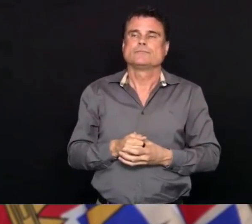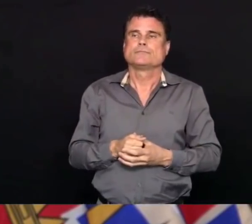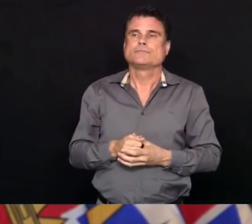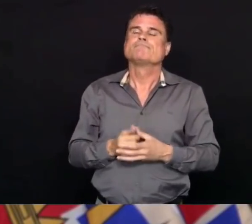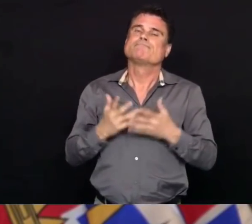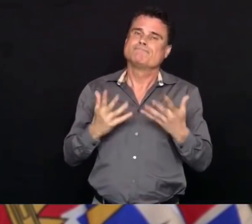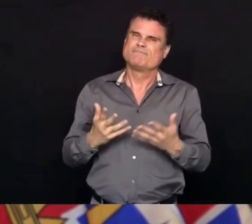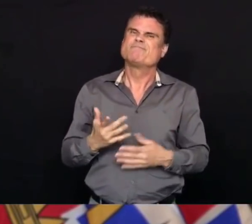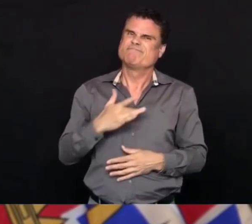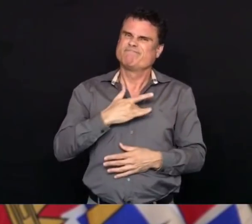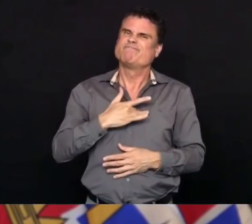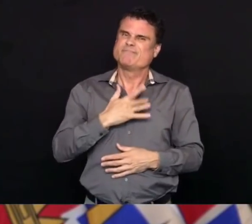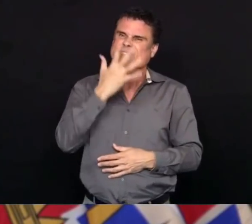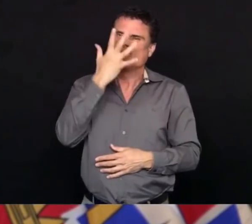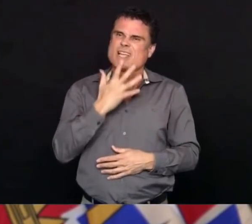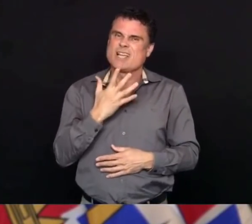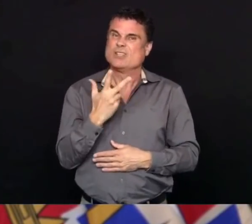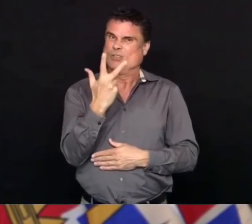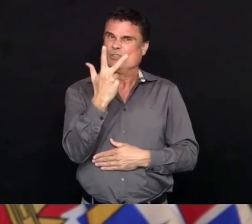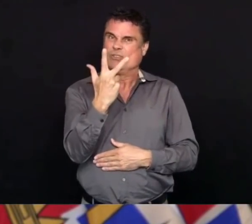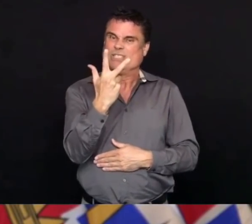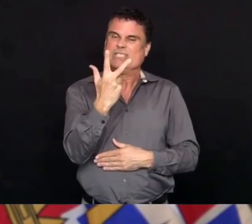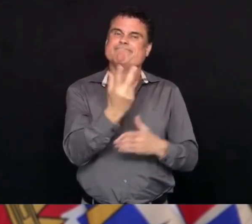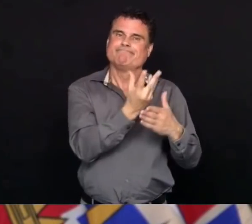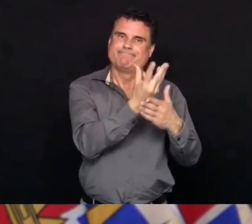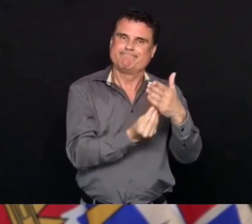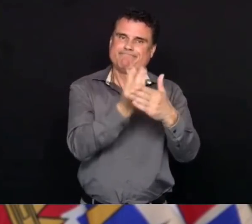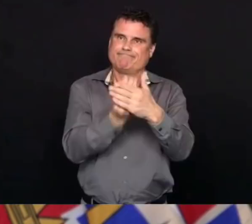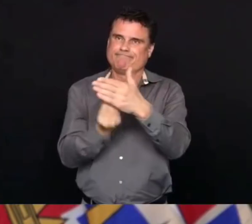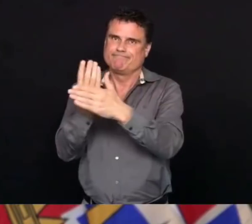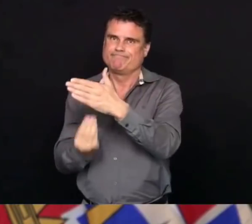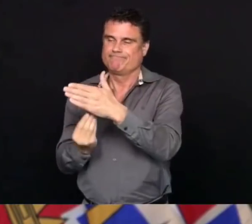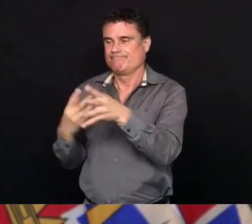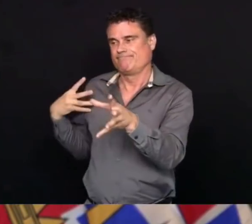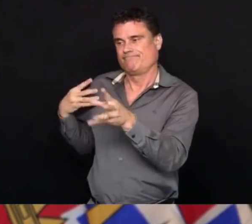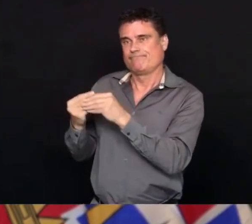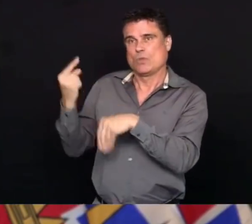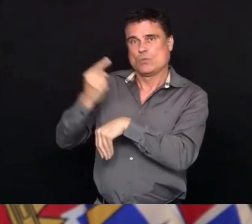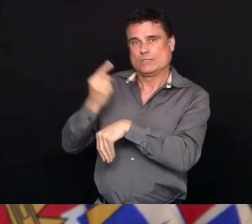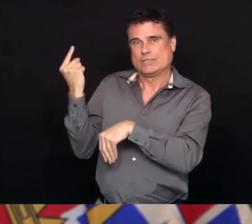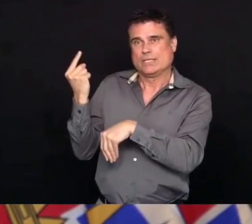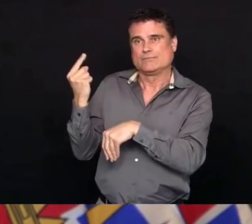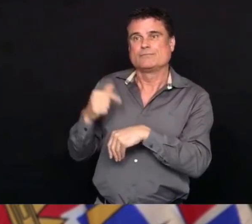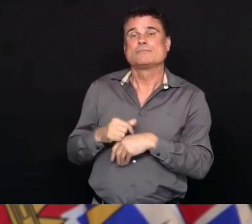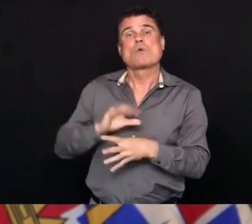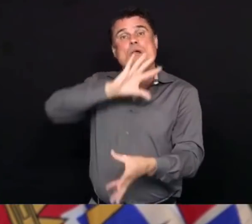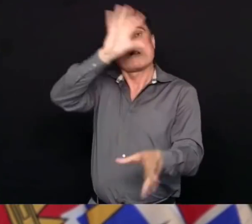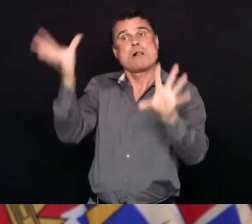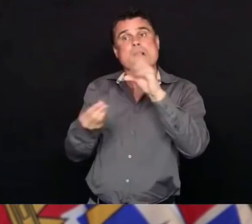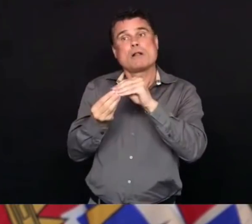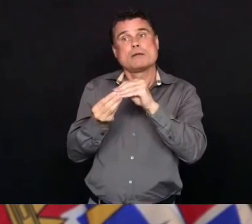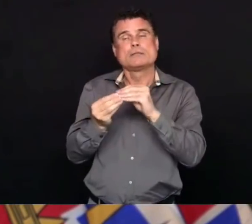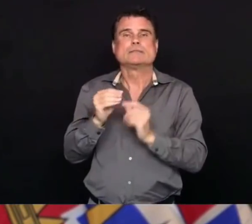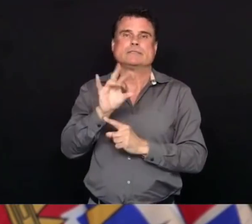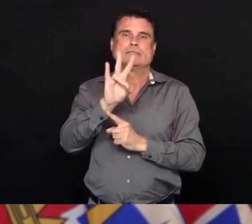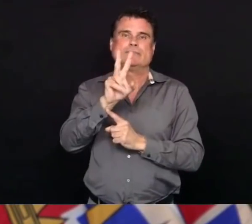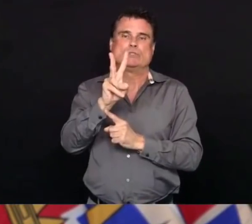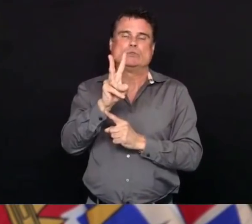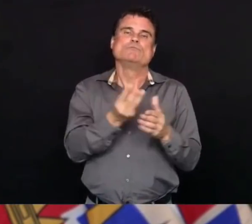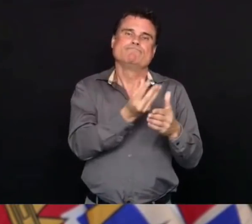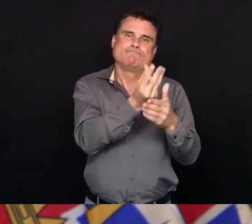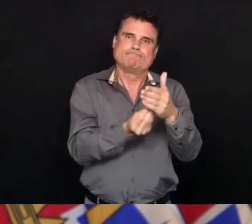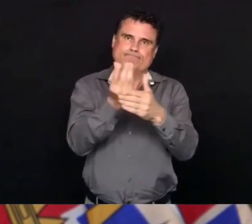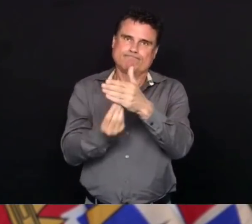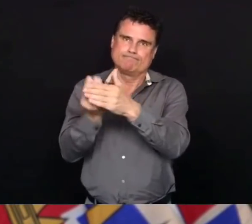who have died from COVID-19 in BC to 72. All three of these were deaths that occurred in our